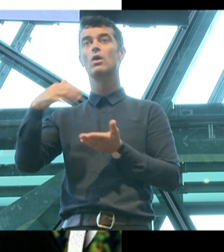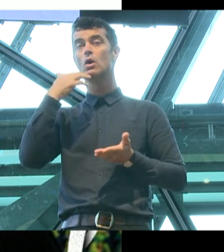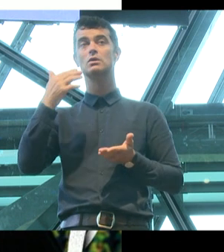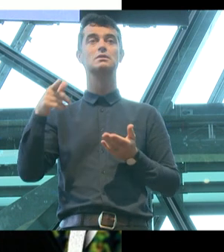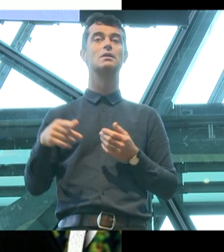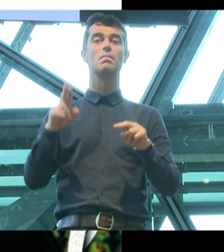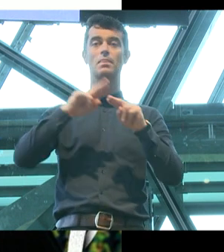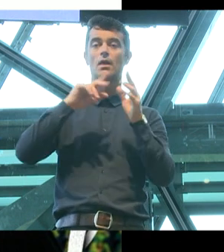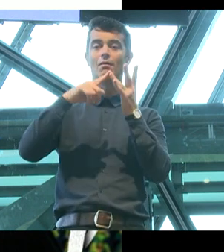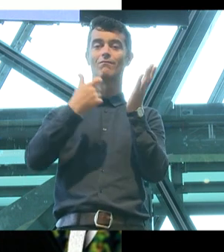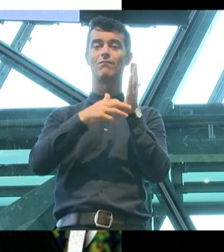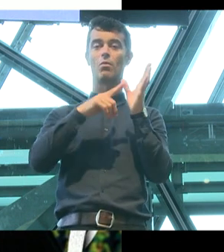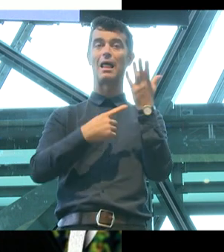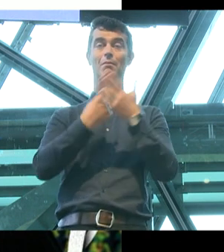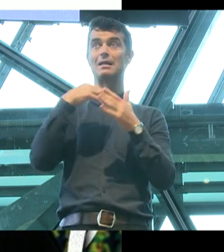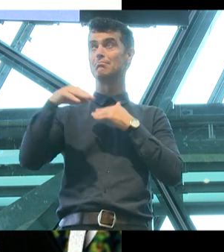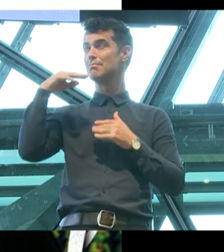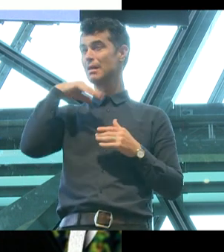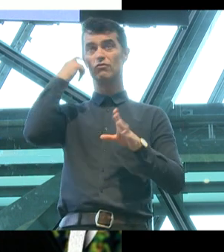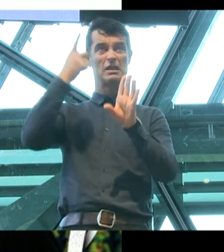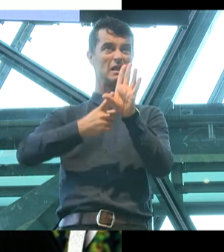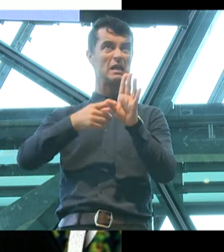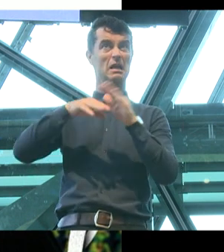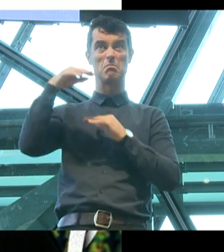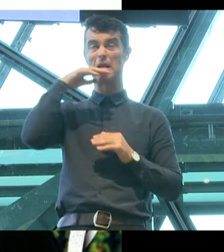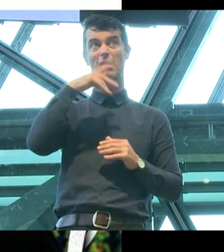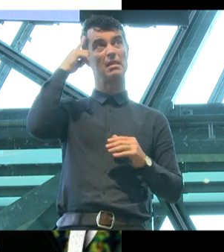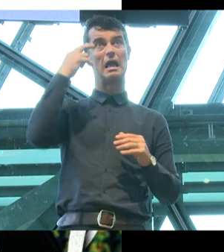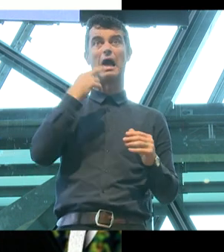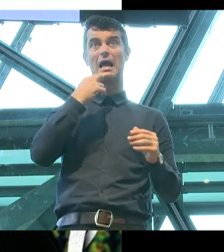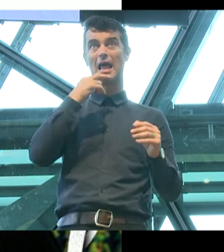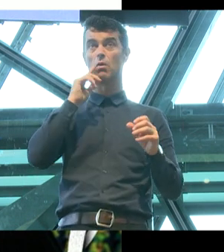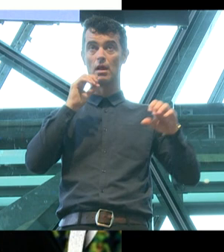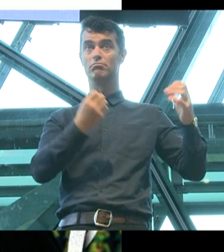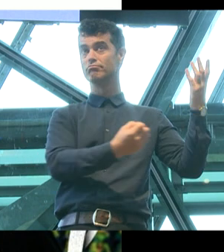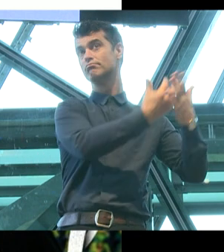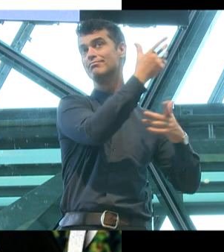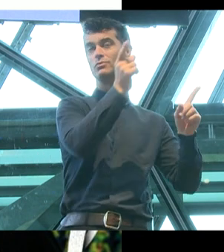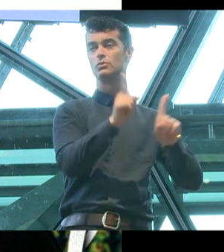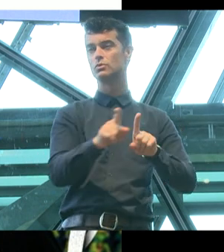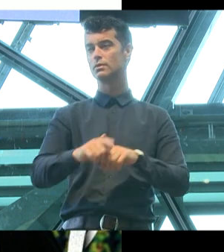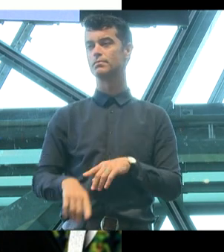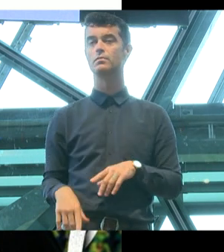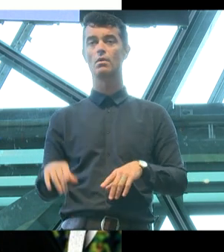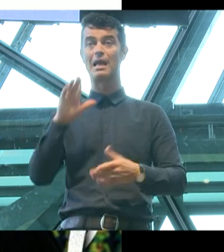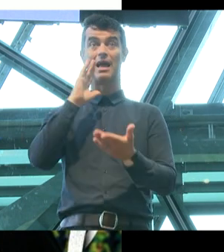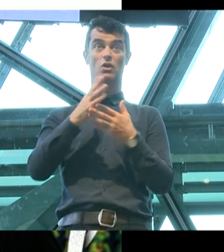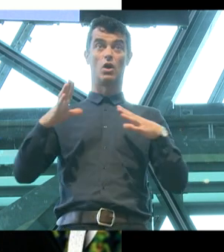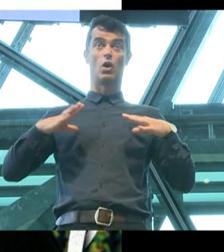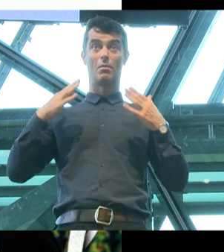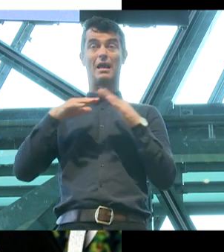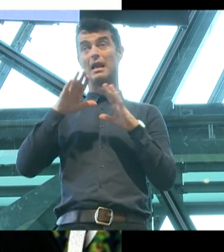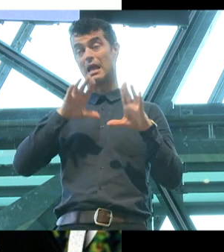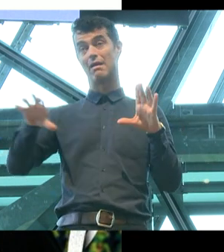formal, which now happens annually in Melbourne and I think Adelaide and plans to expand in other cities too, would actually already be in